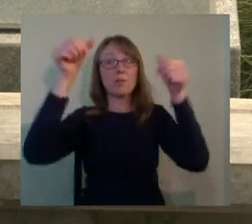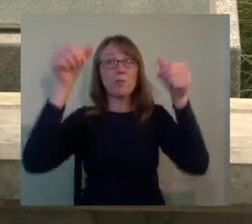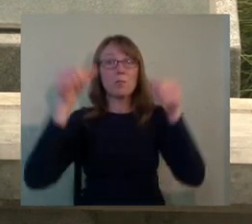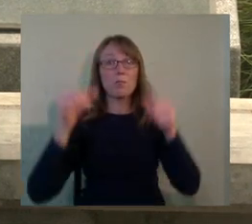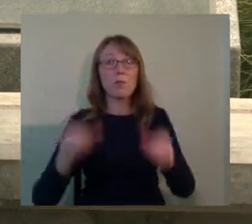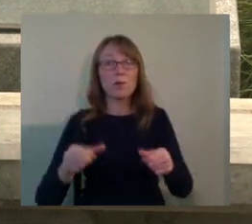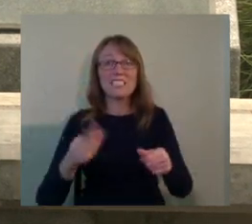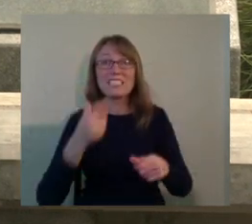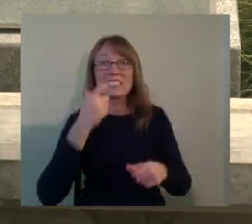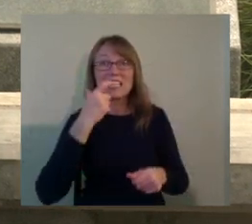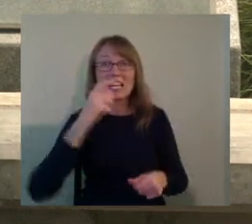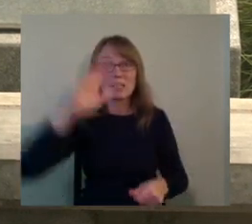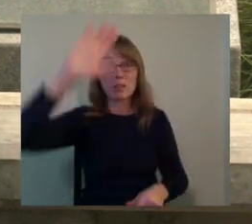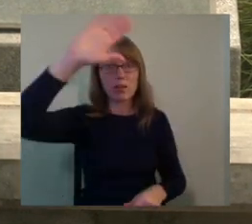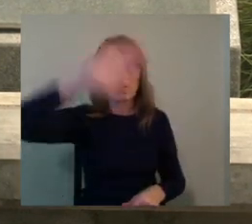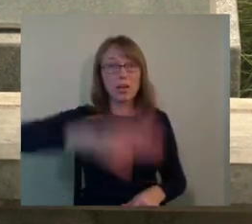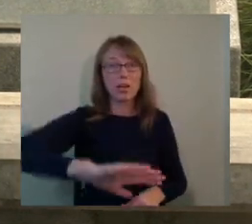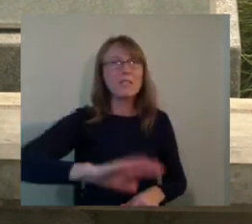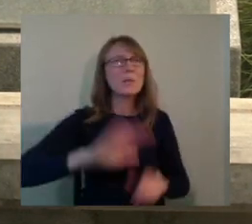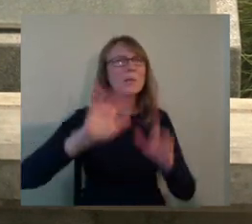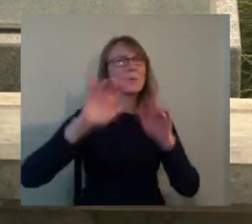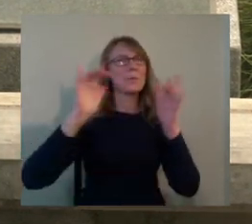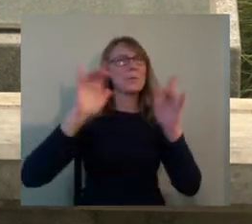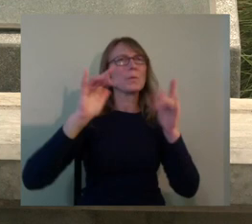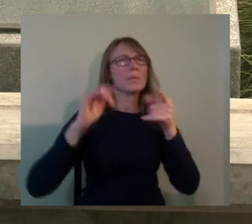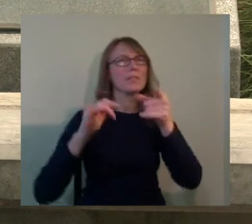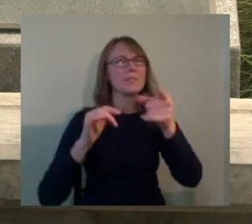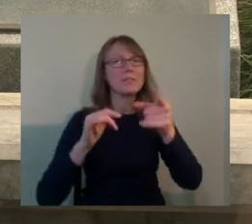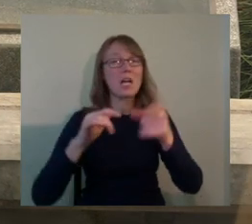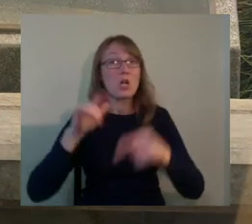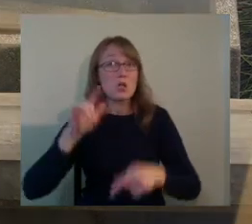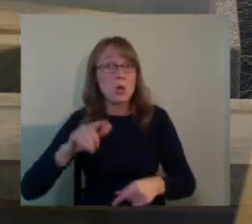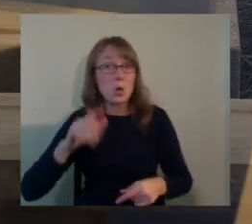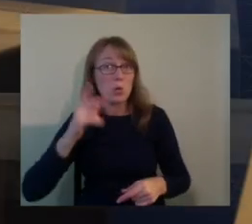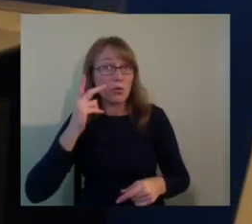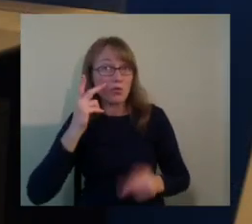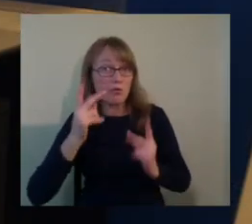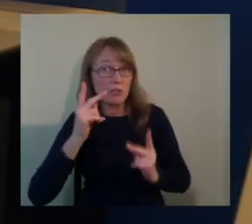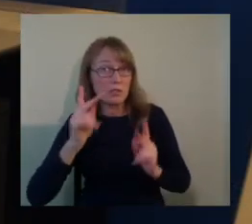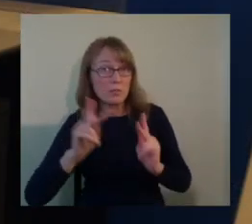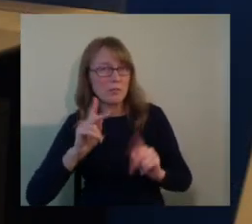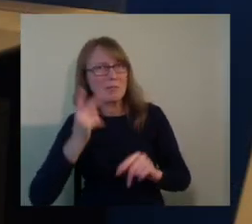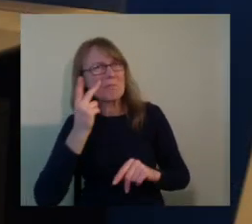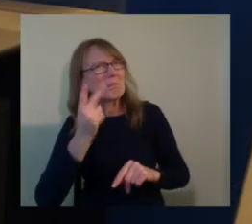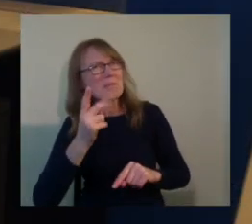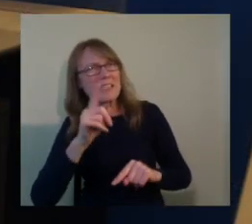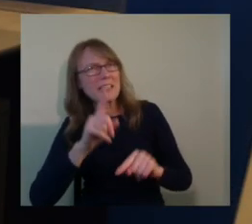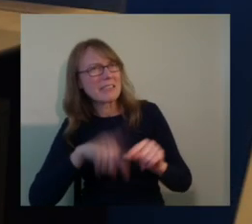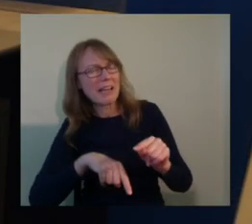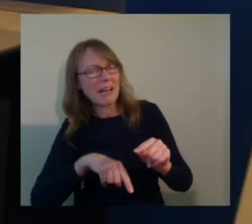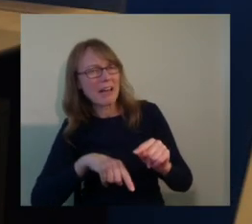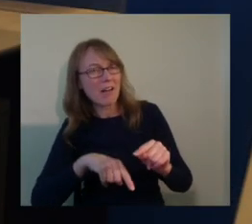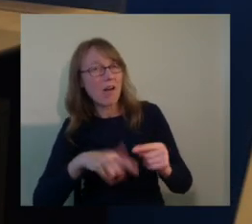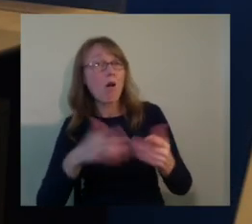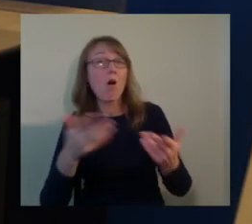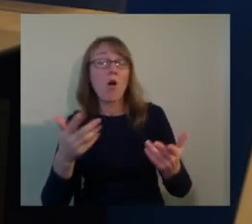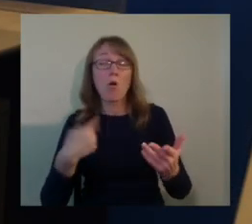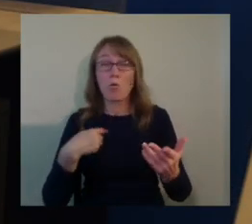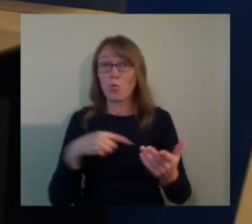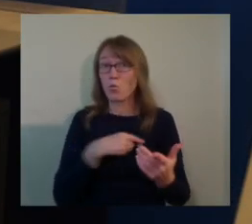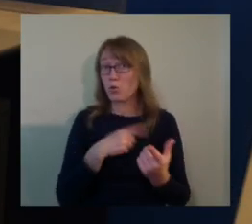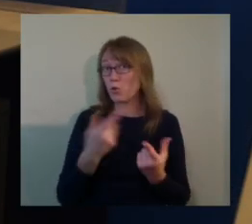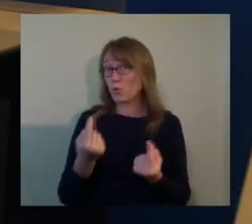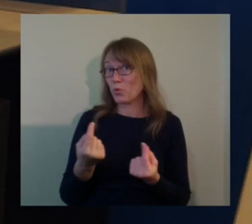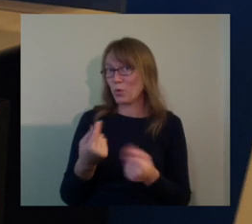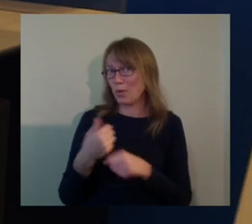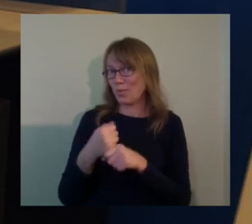so what we eventually did was to, uh, design some cards that fit in a slot and you pull the card